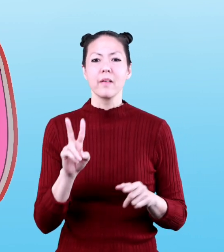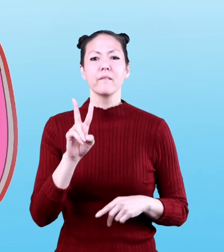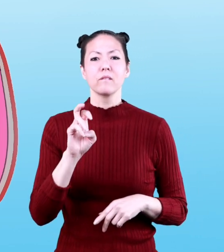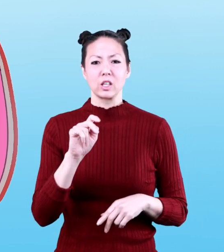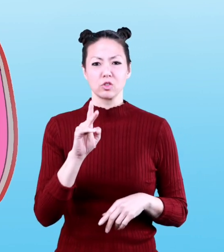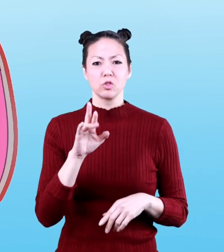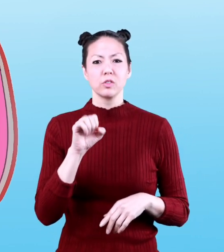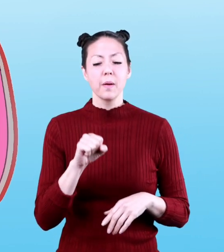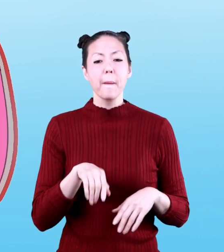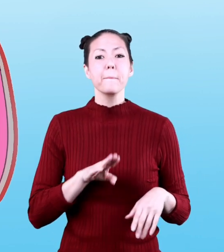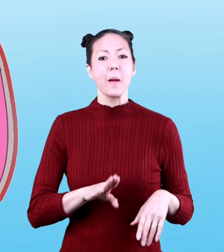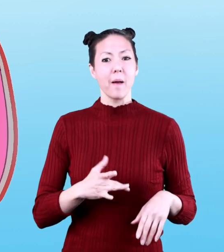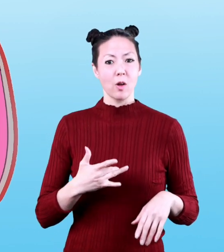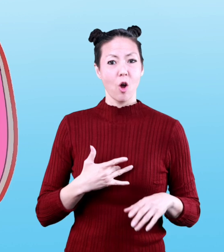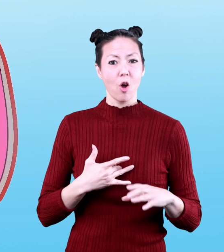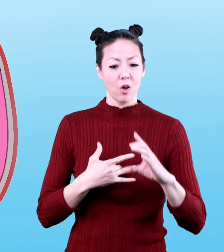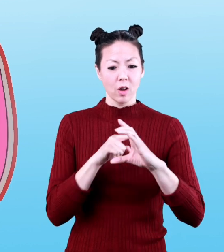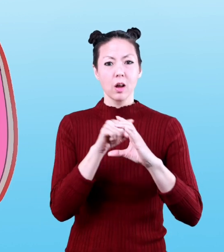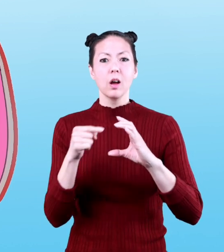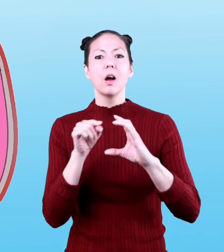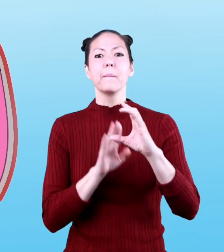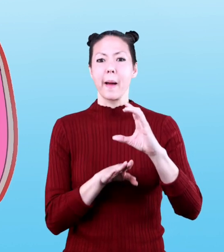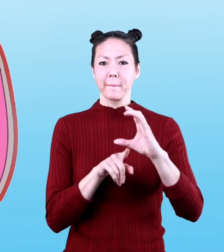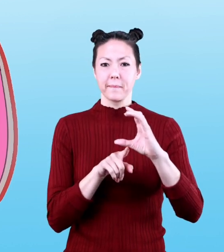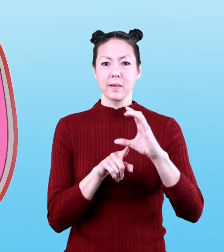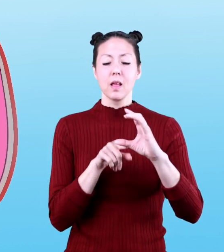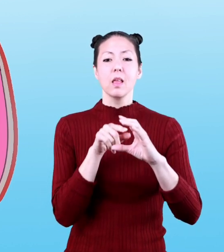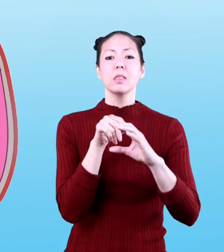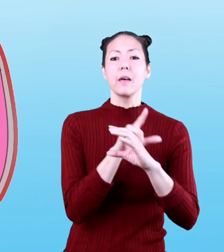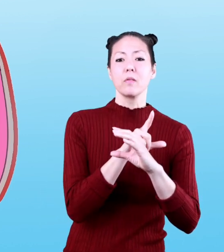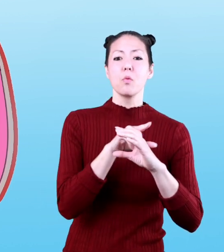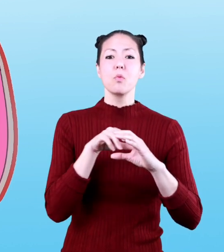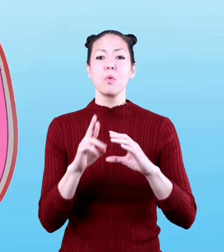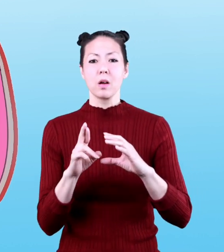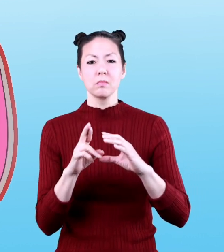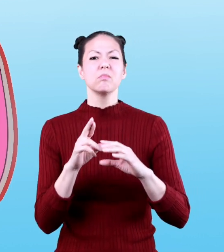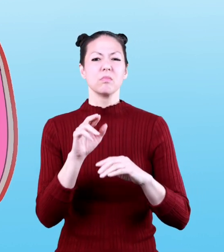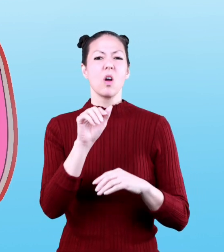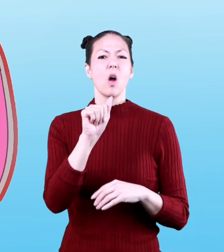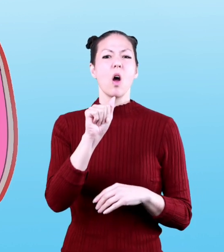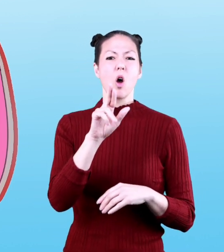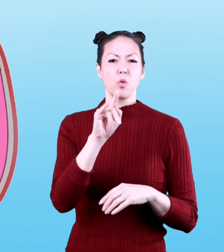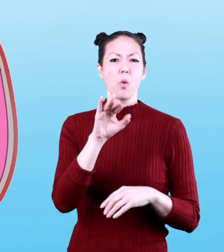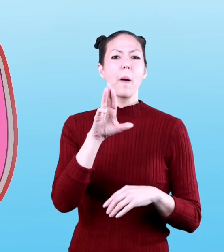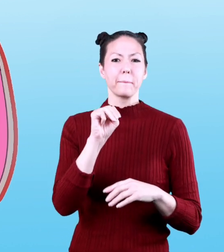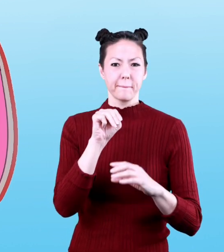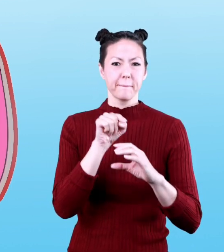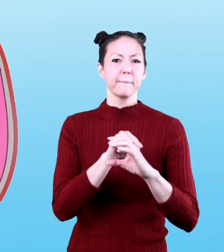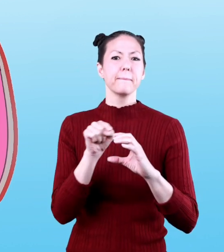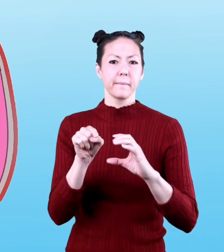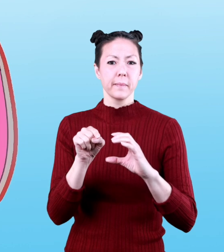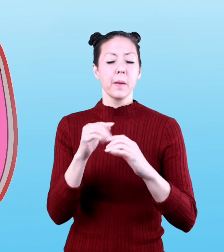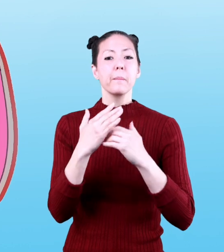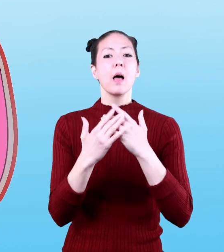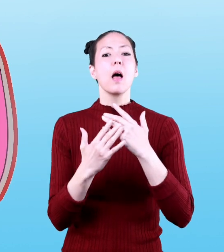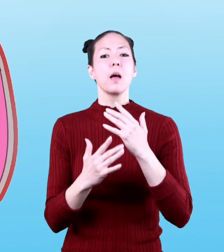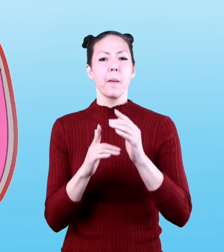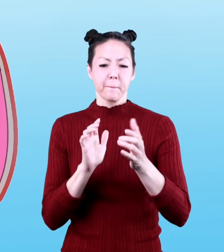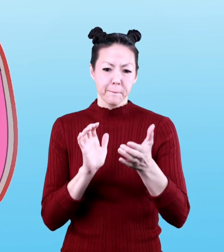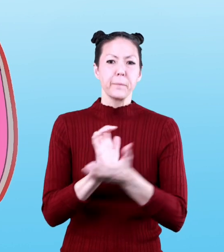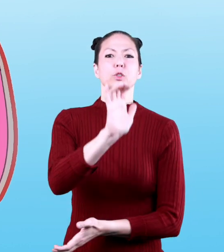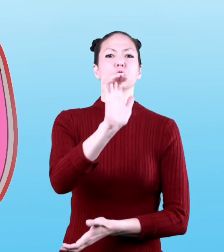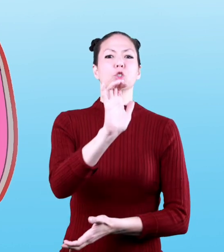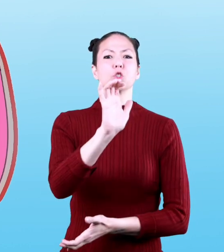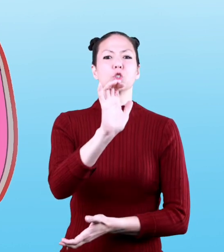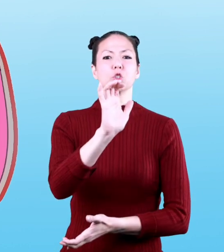ventricles are at the bottom of the heart the left and right atriums are at the top blood is